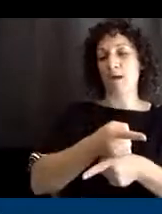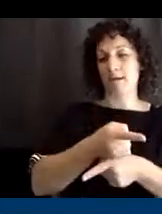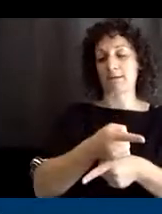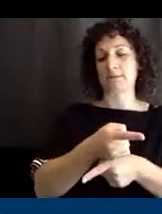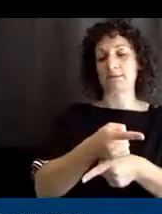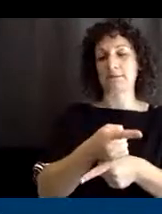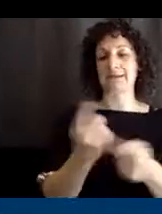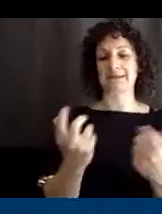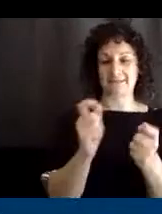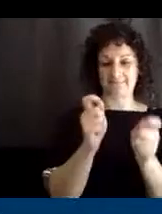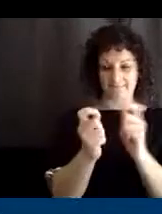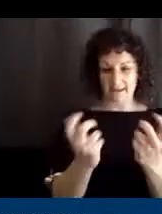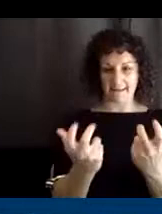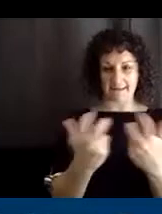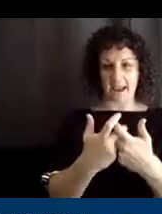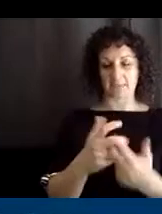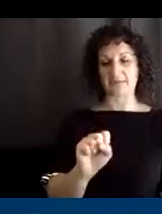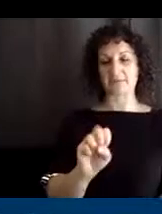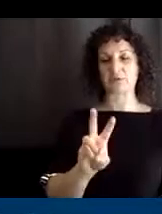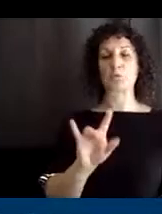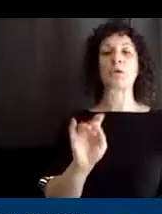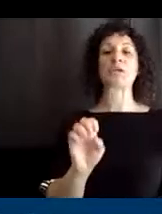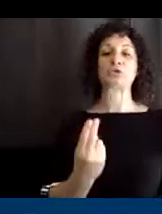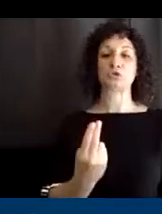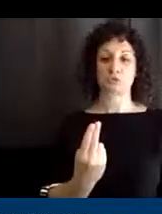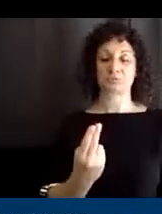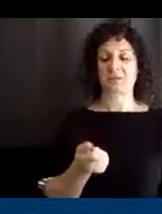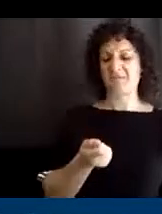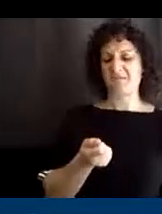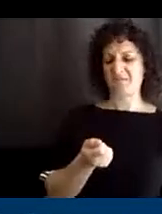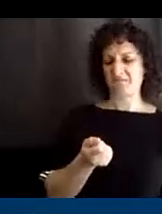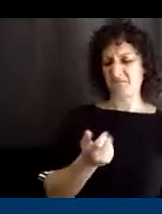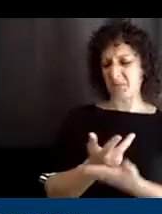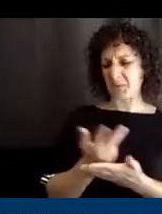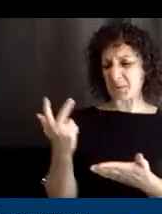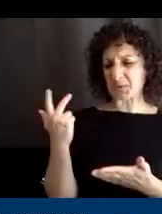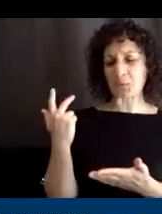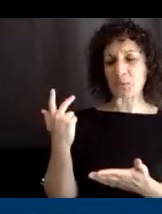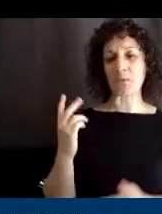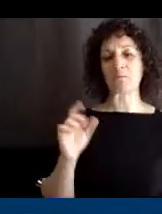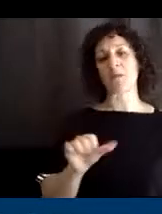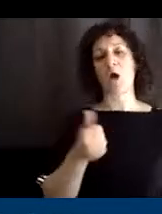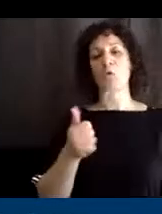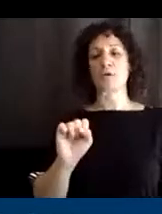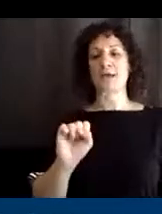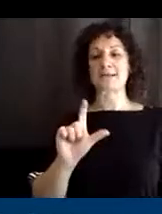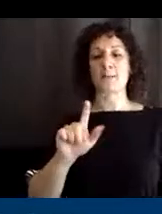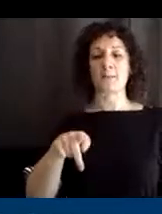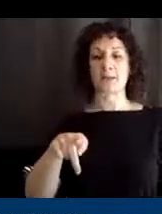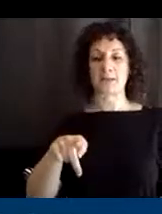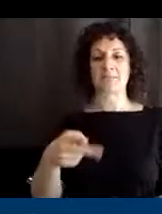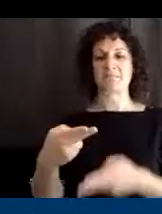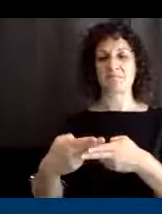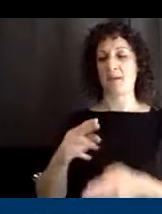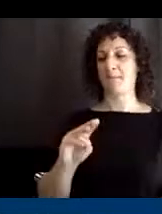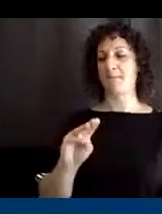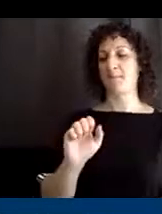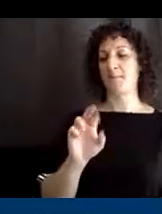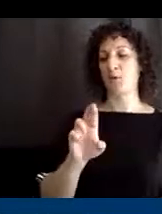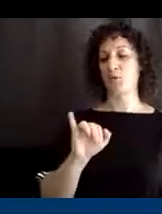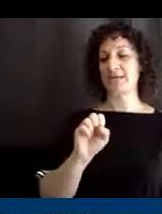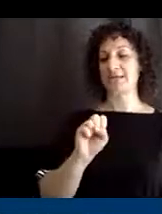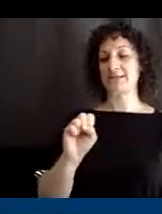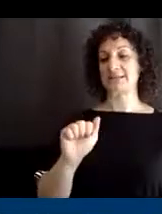And a few weeks ago, I think it was like three weeks ago, our other SLP, Marissa Cohen, she did a